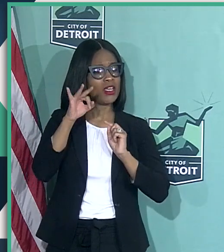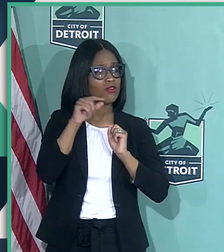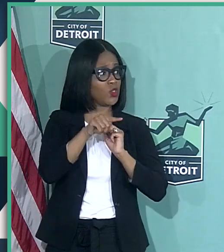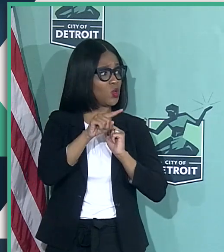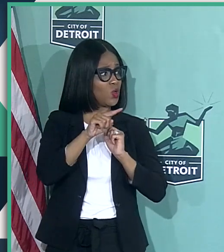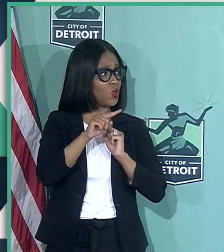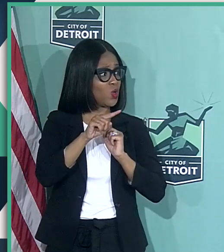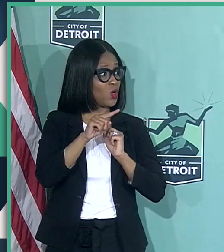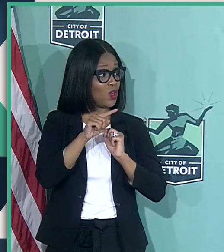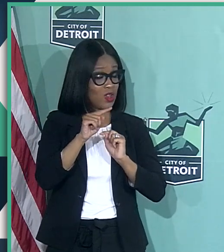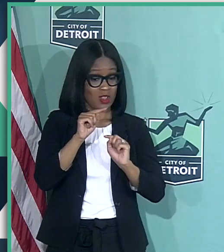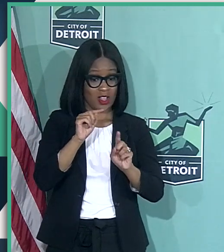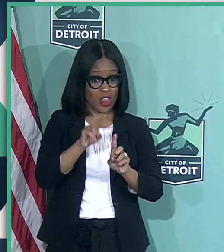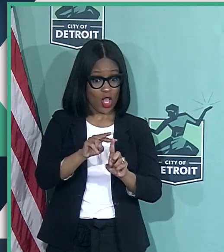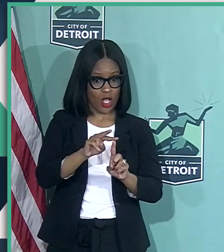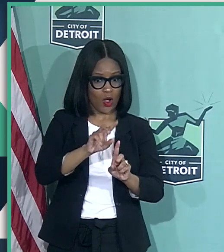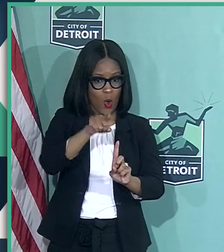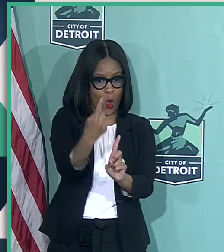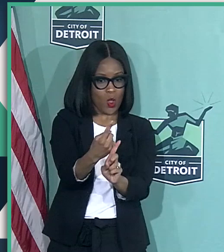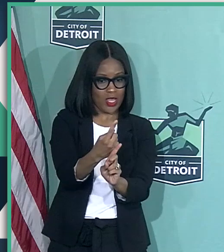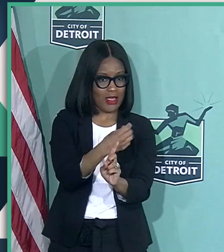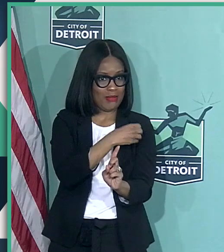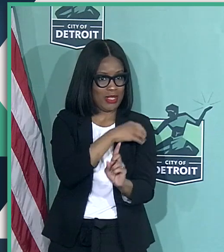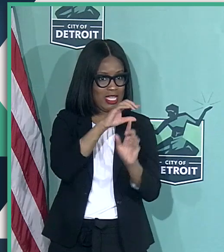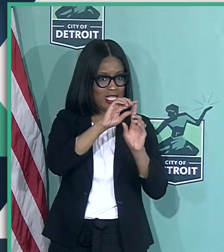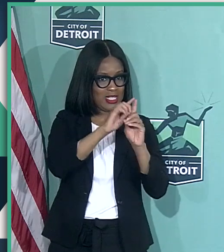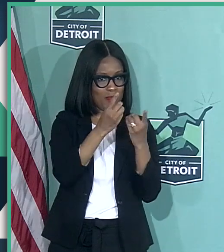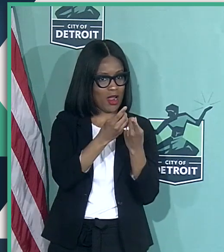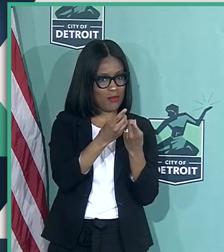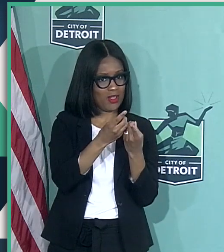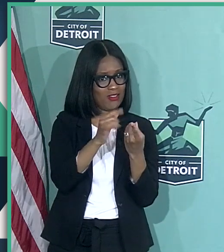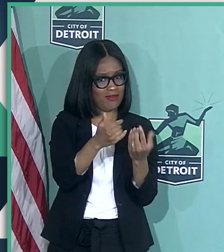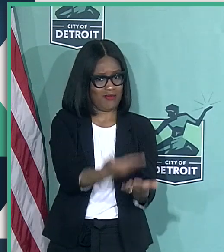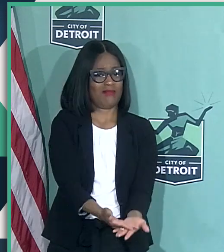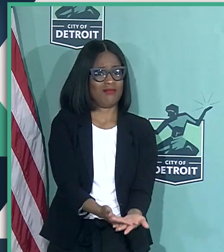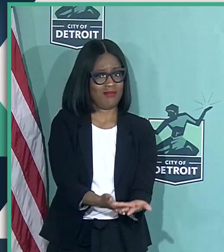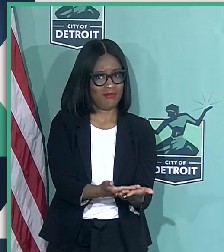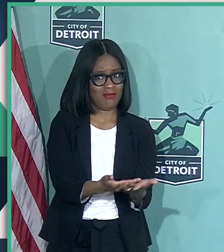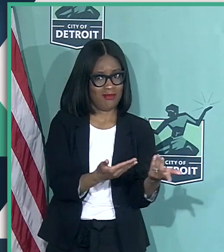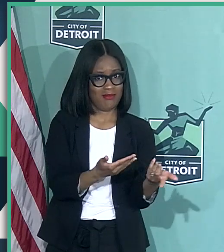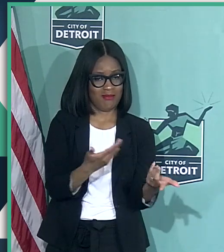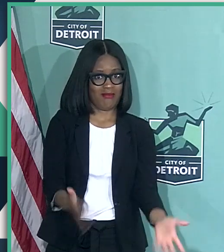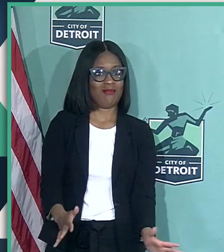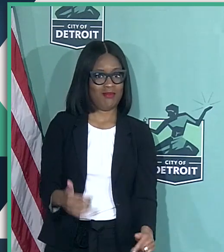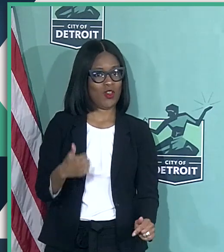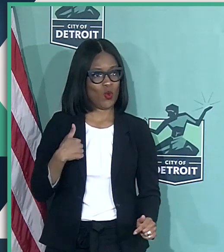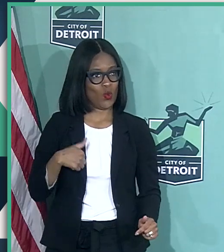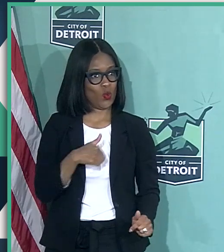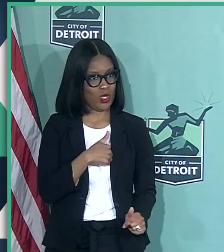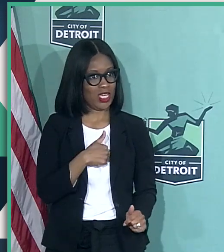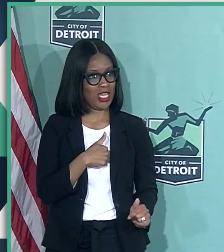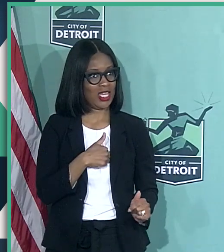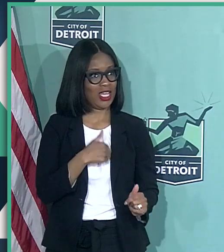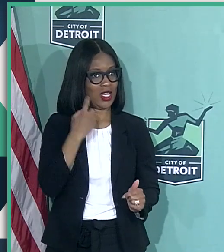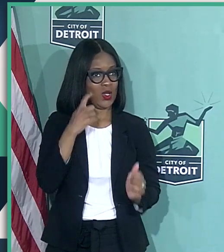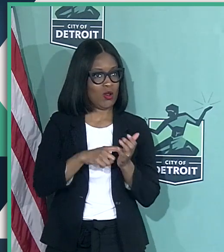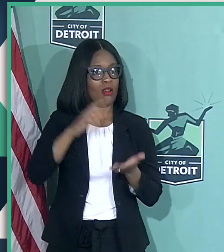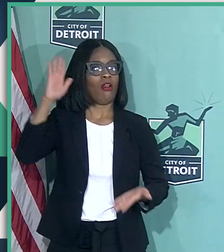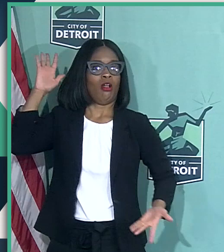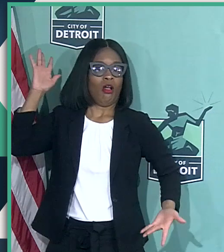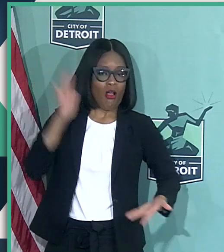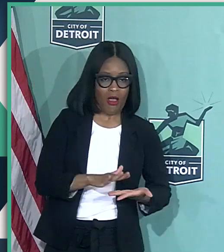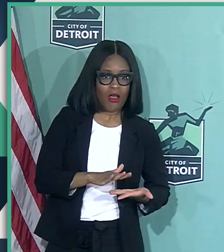just nothing else but the police department, I think that says it all. I mean, we have seen a drastic decline,